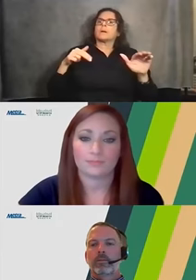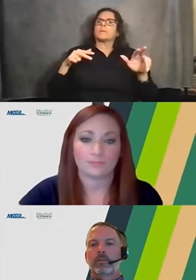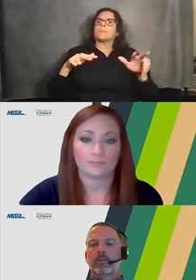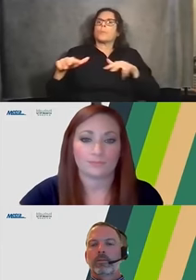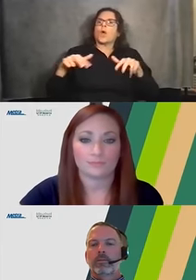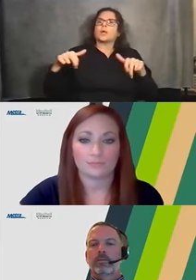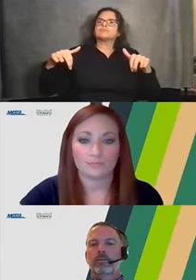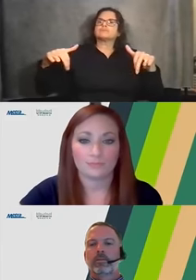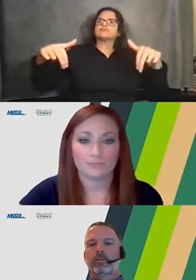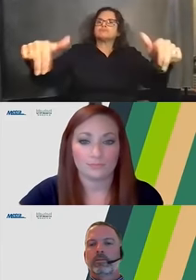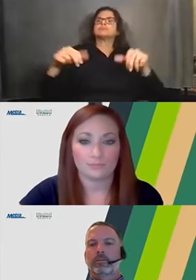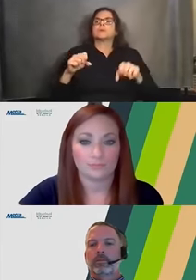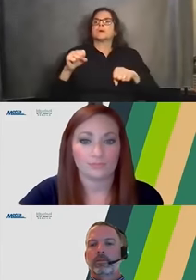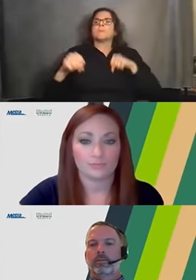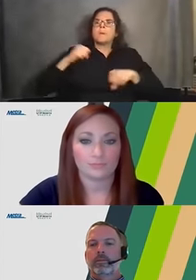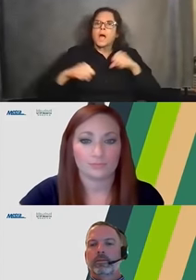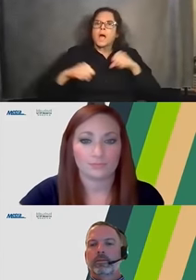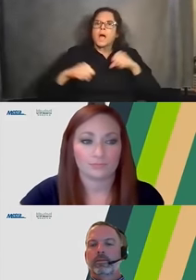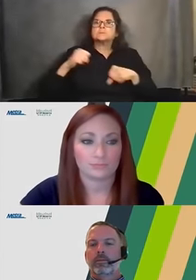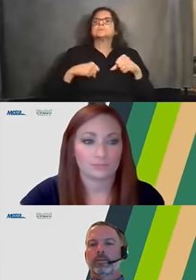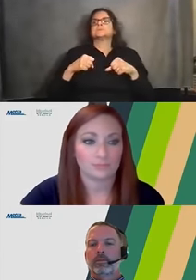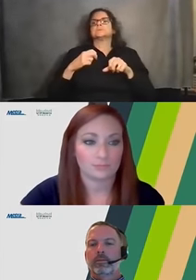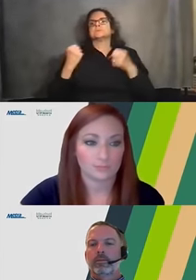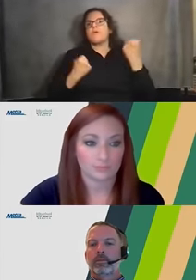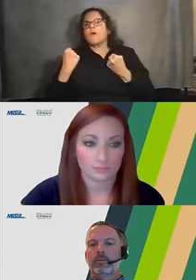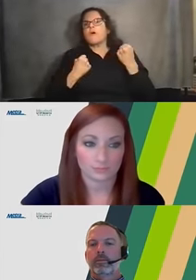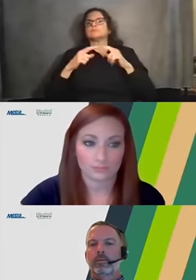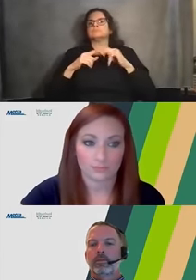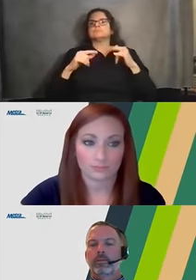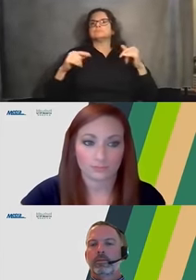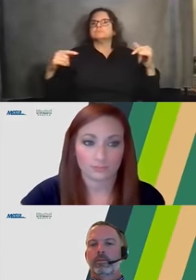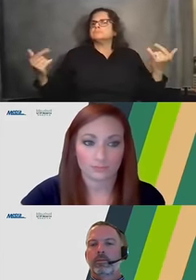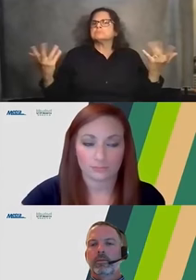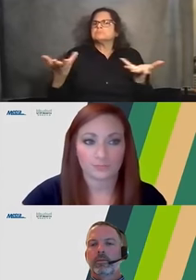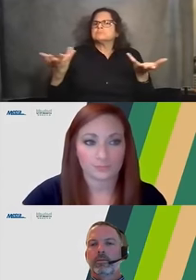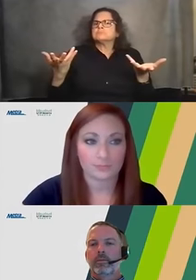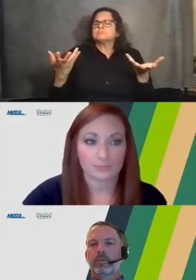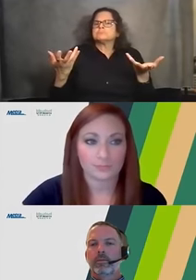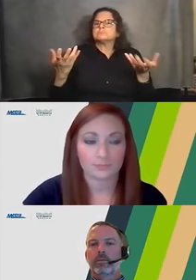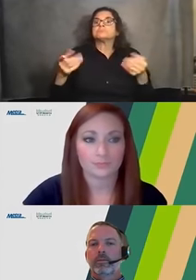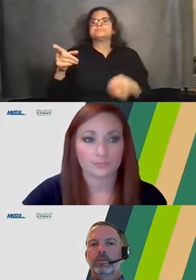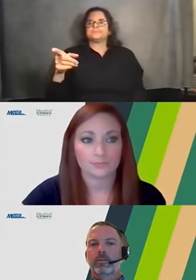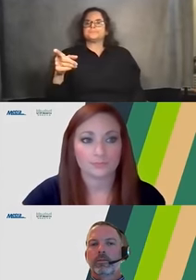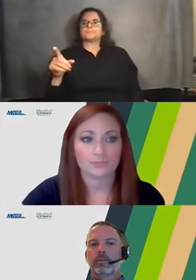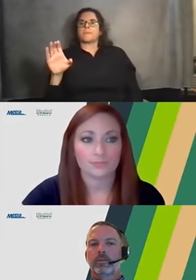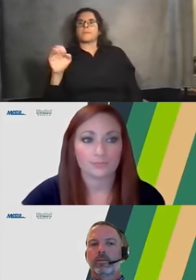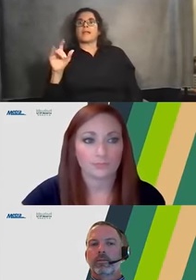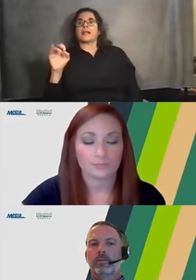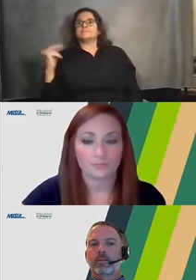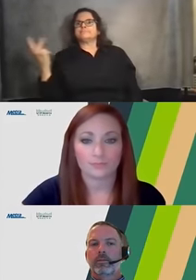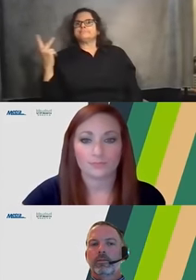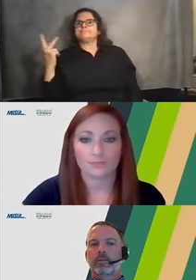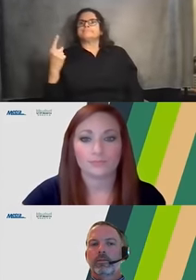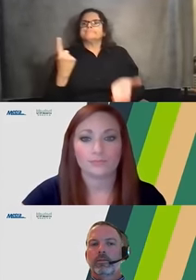Yes, Colin and I have talked a little bit about already today. We're very early in the process. And so part of that design process is identifying the detours